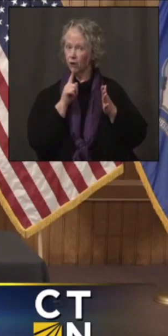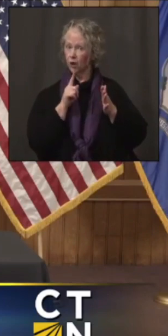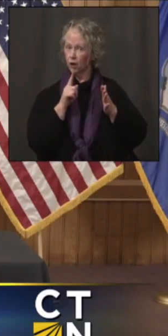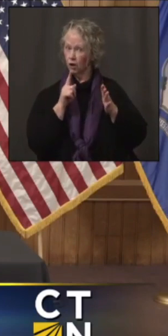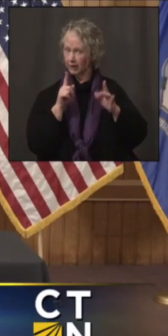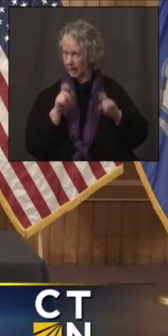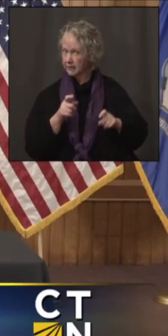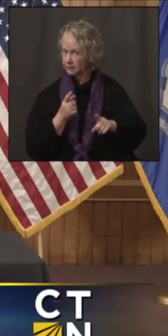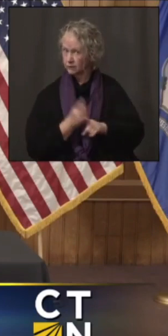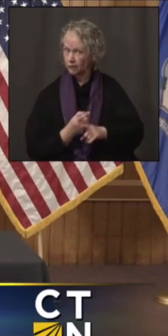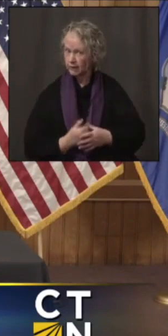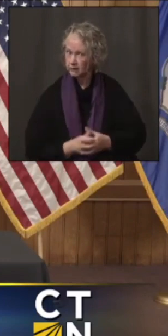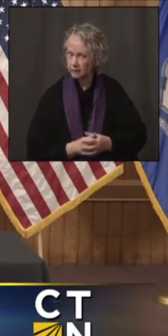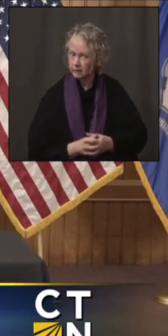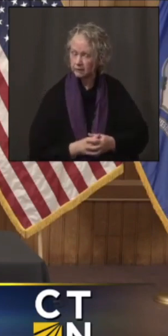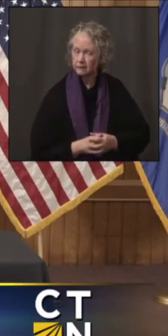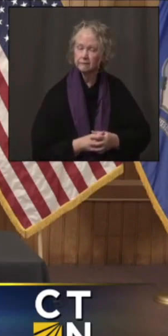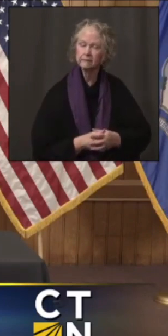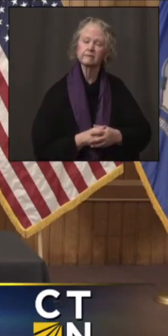the inmates.